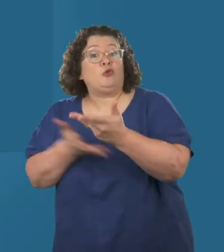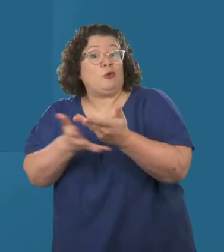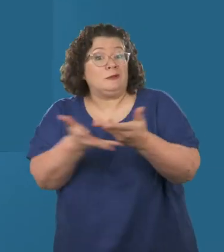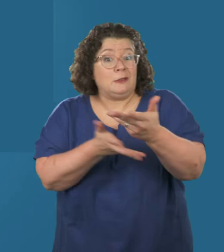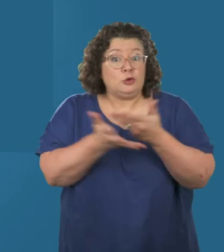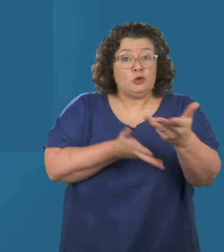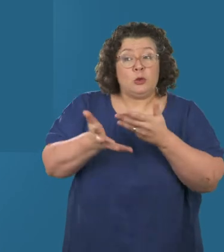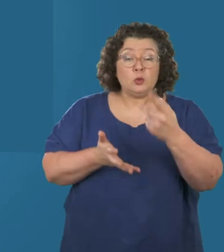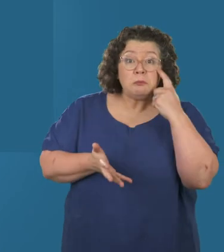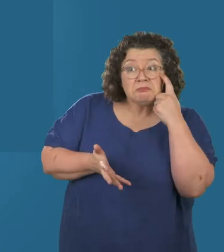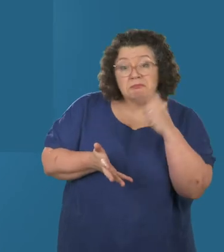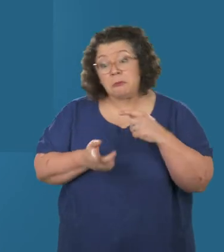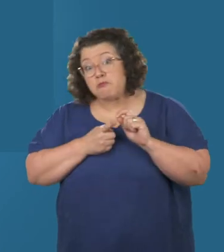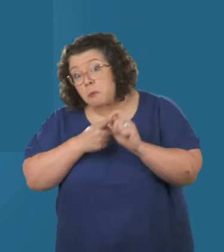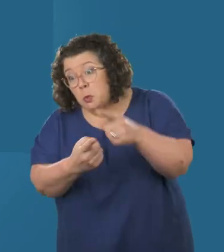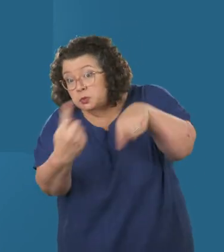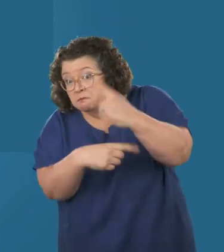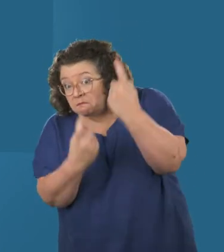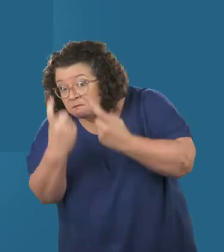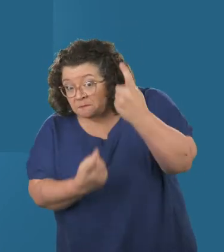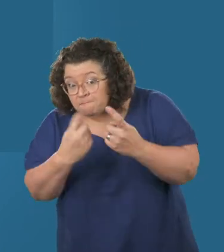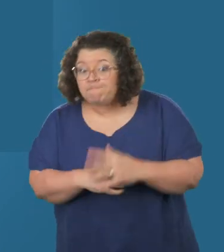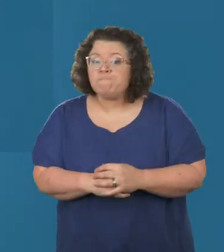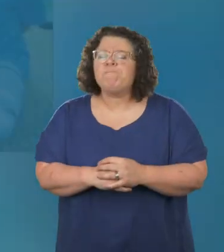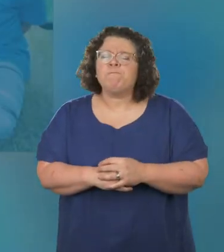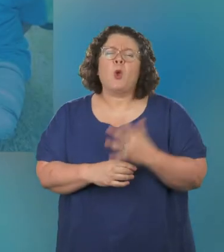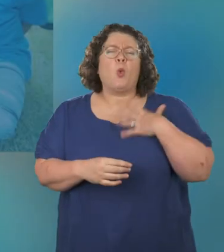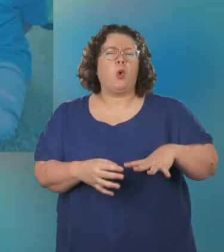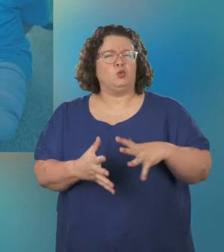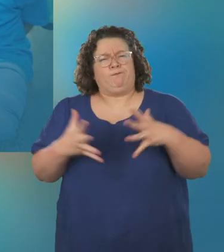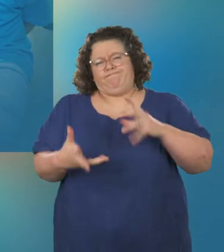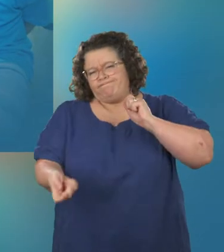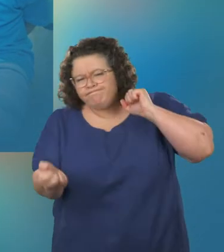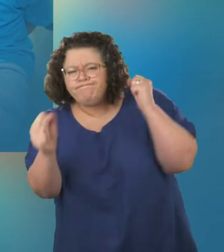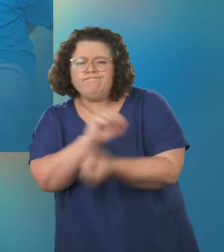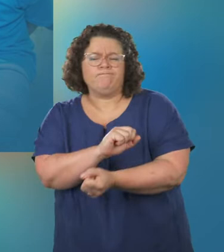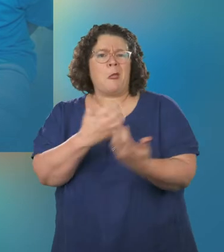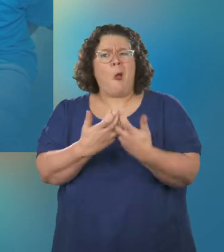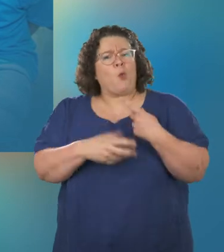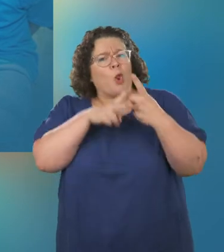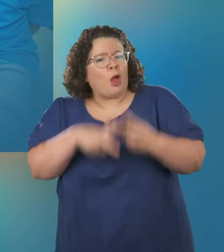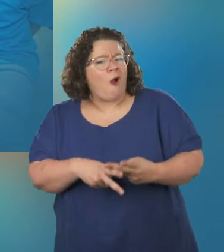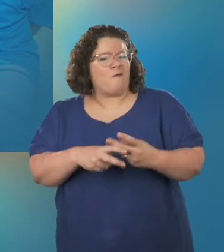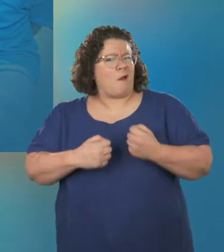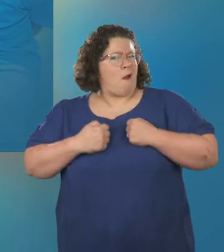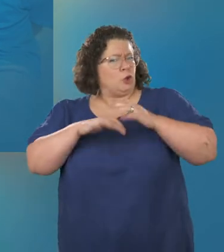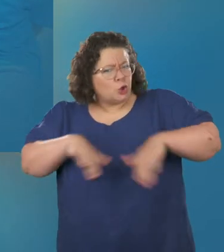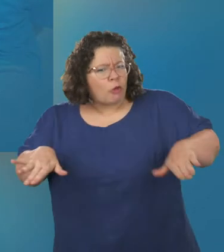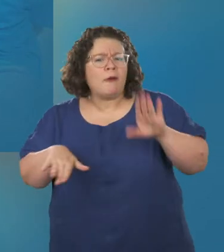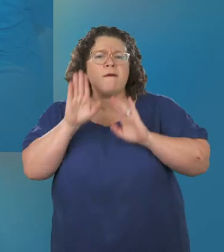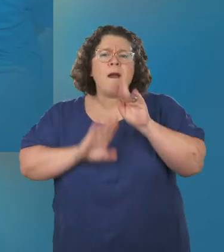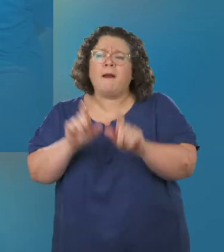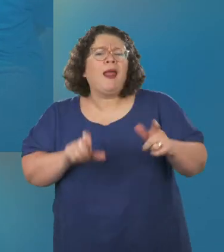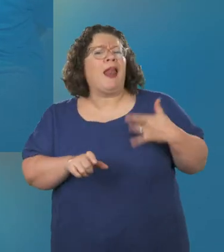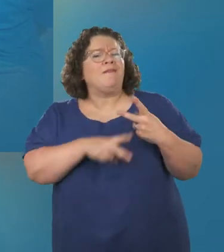published a consultation to pave the way to do this. As part of a wider project to redesign how we look after children and young